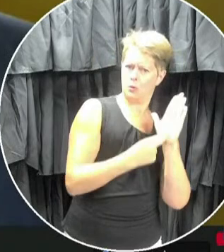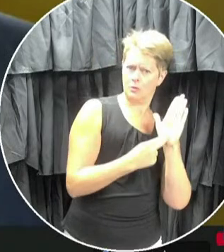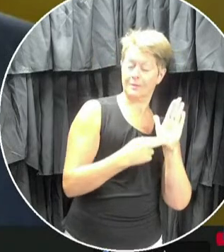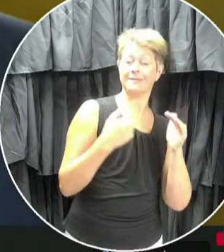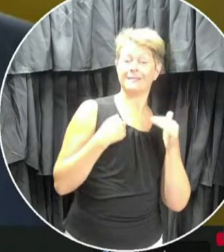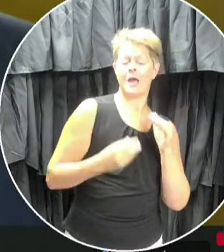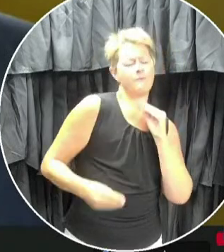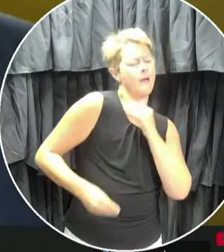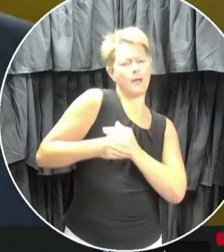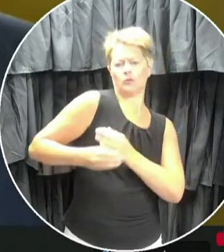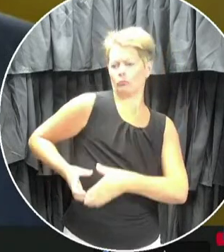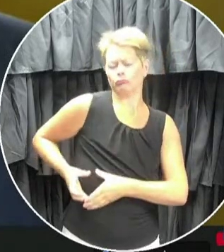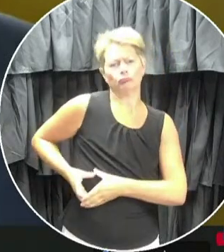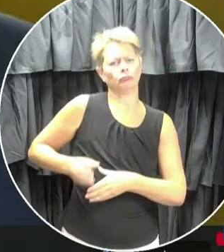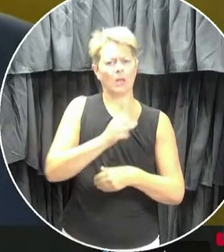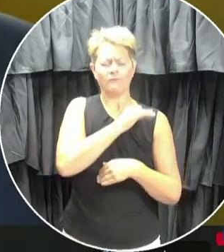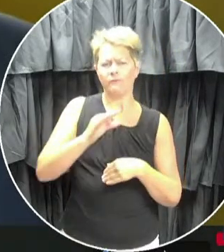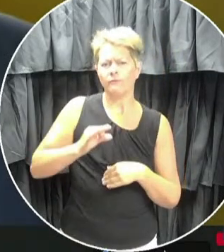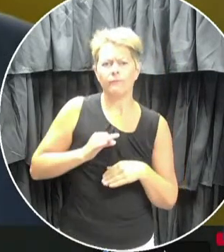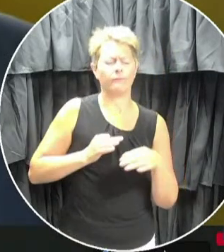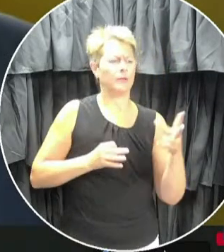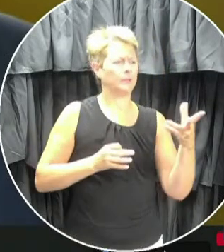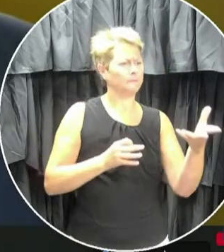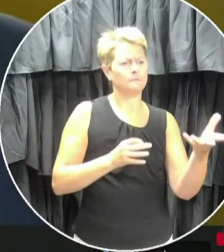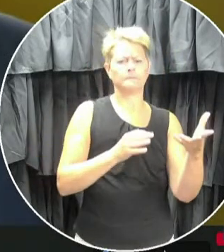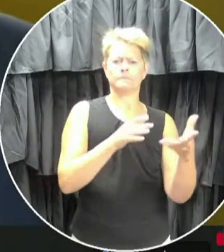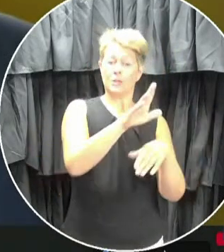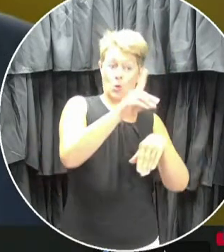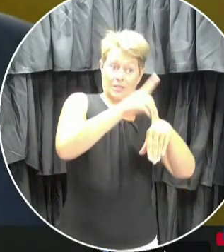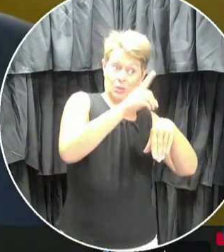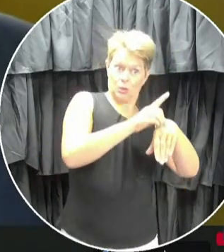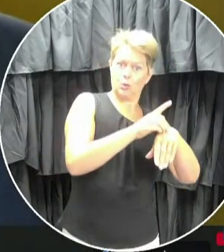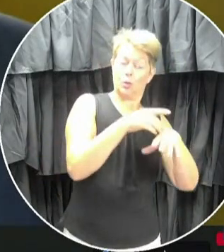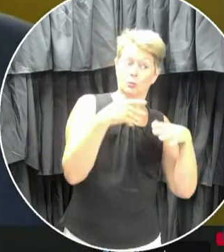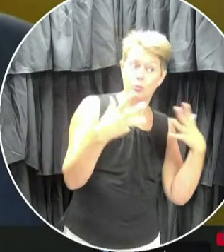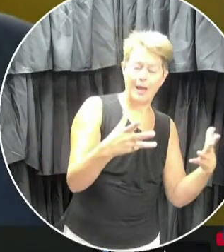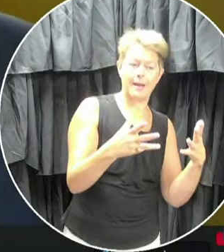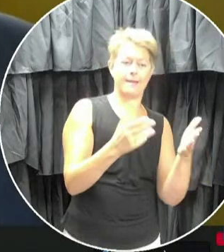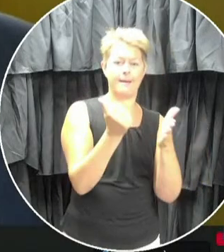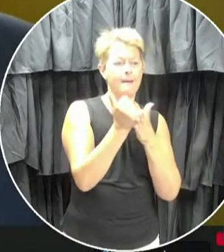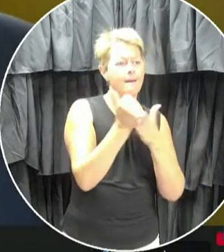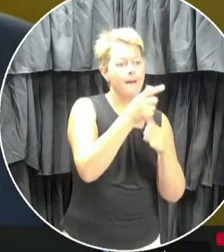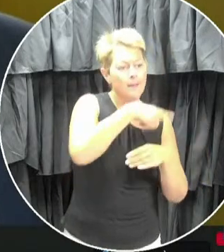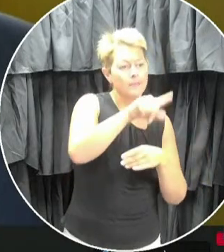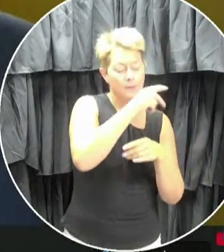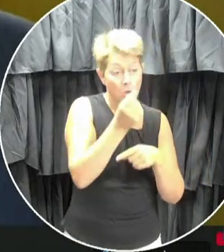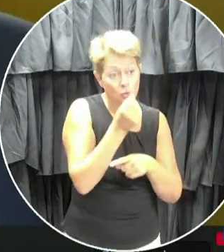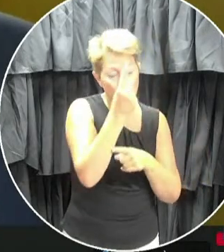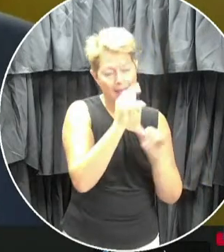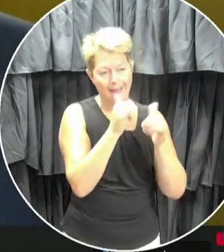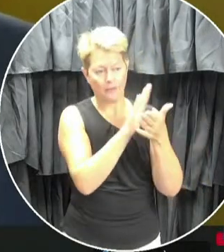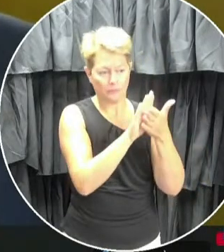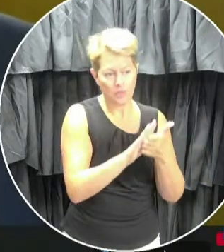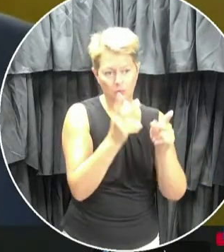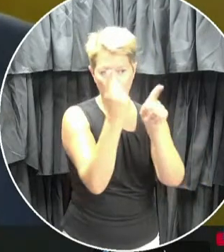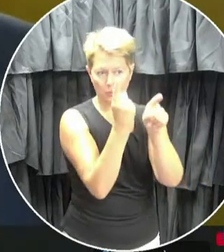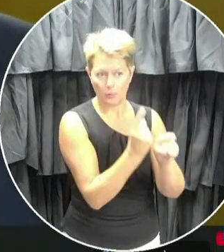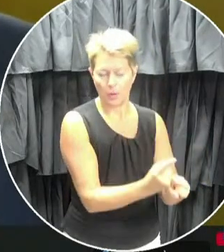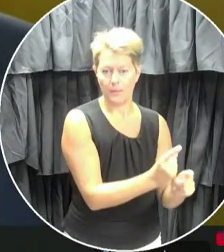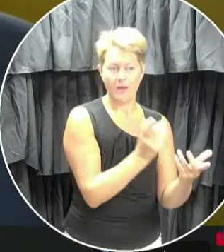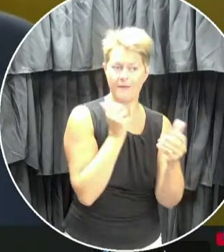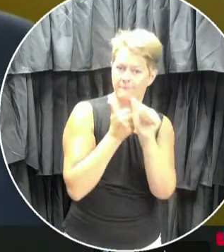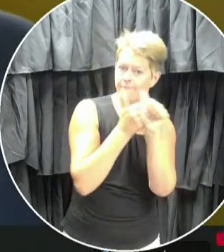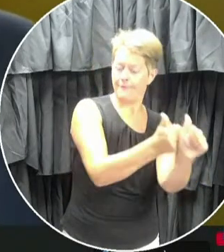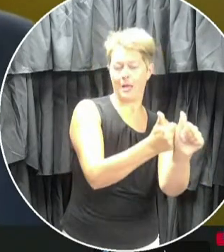custodial staff and we have adjusted duties to maximize hours spent on cleaning. And we are following all the expert advice in this regard.